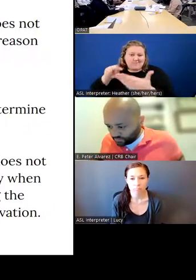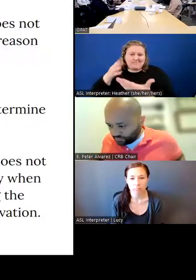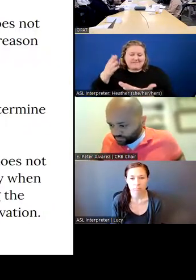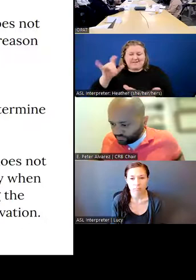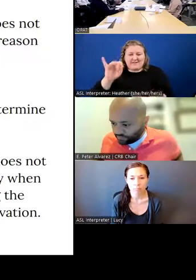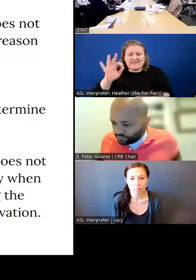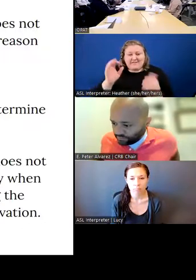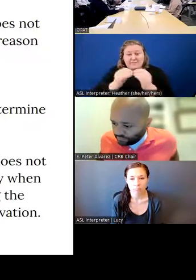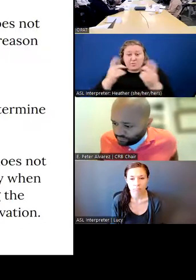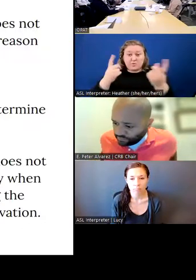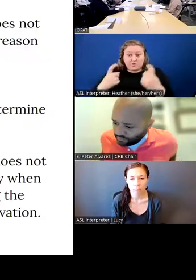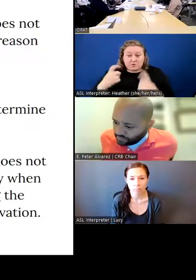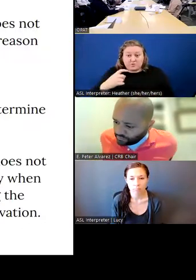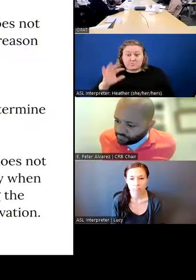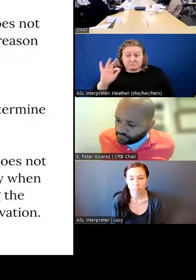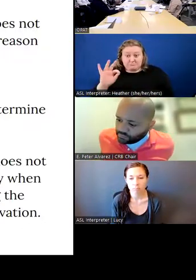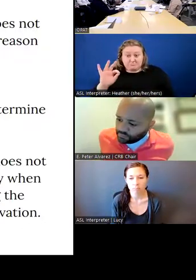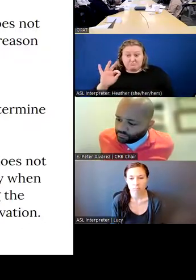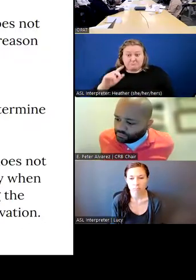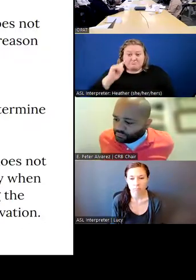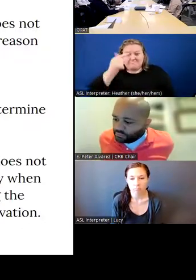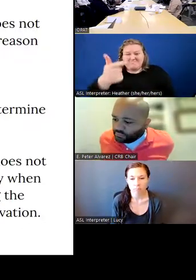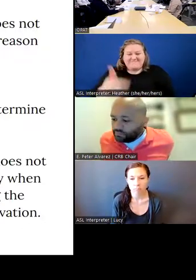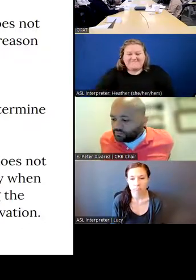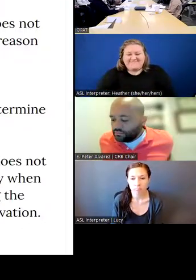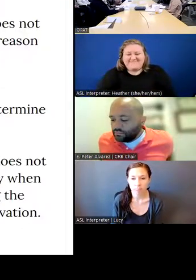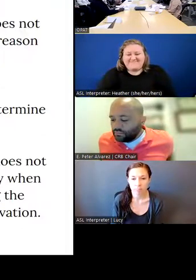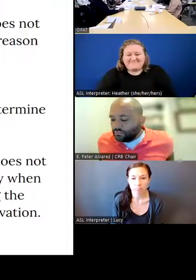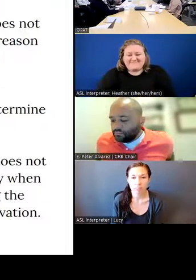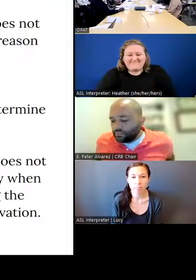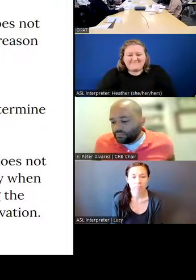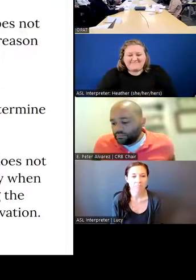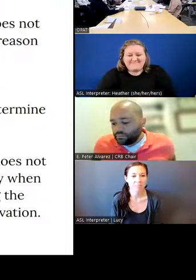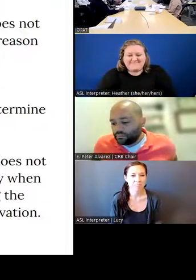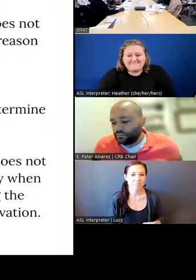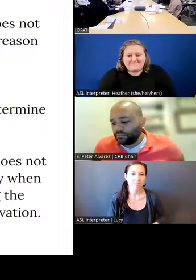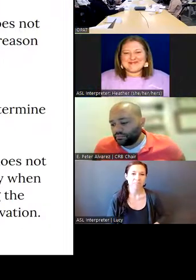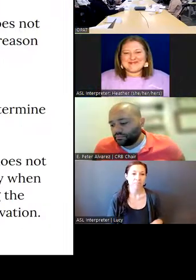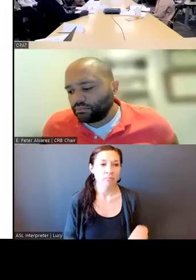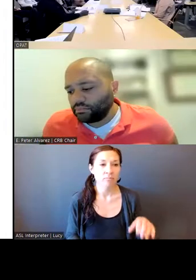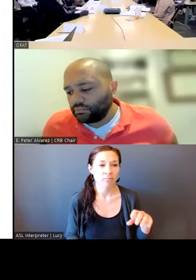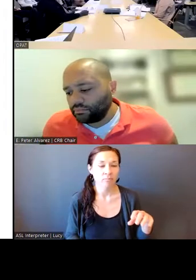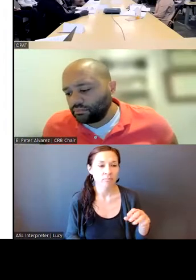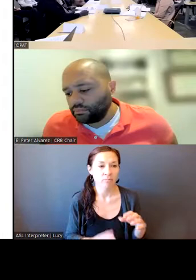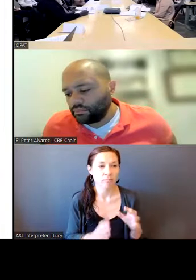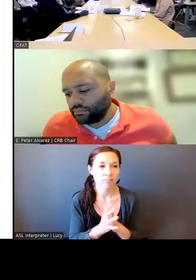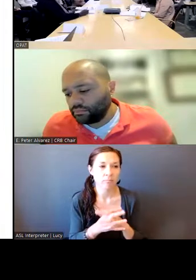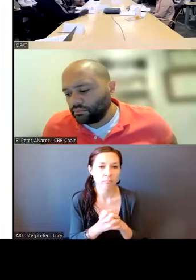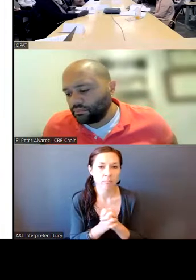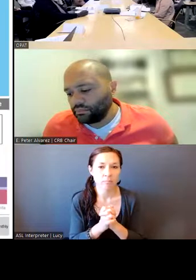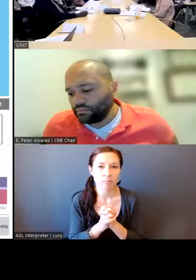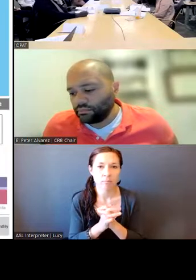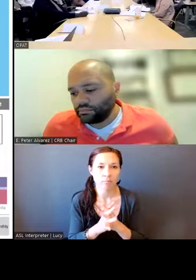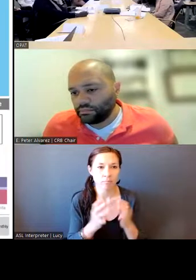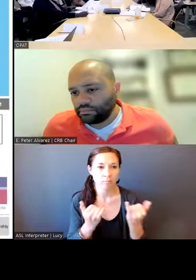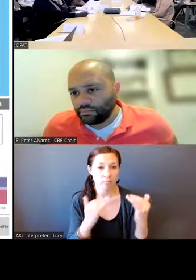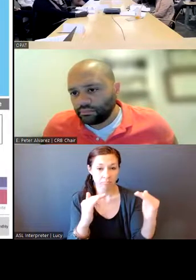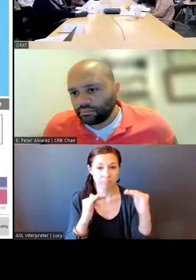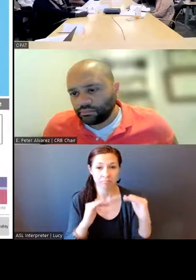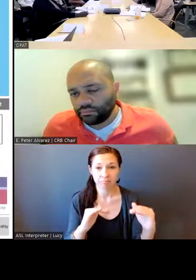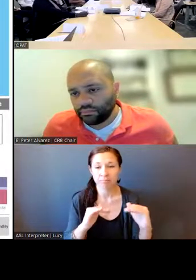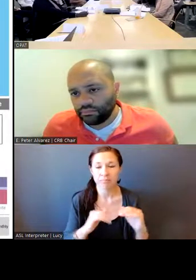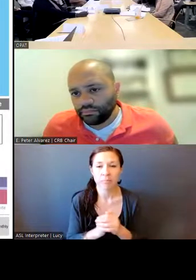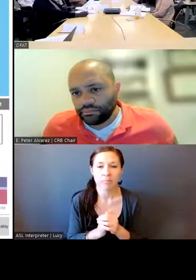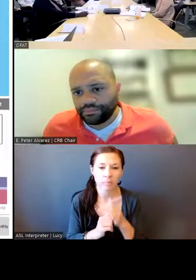if you have any other questions. So specifically, I – can you change – yep, there we go.